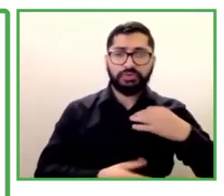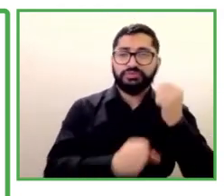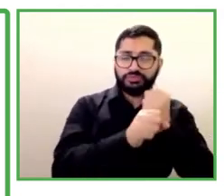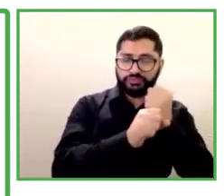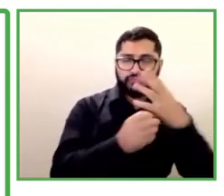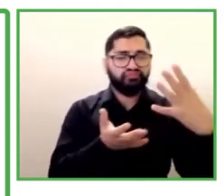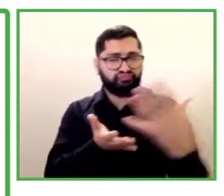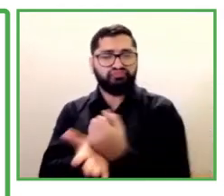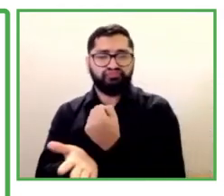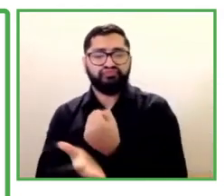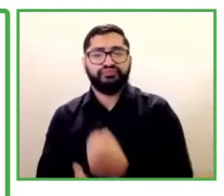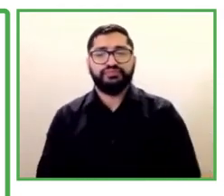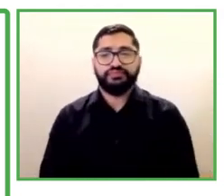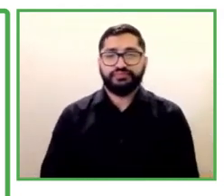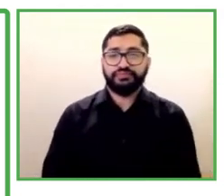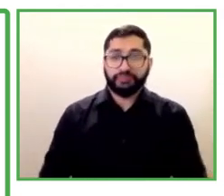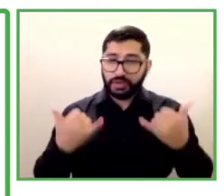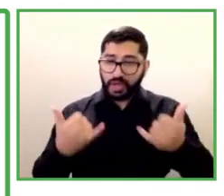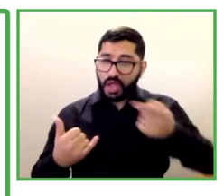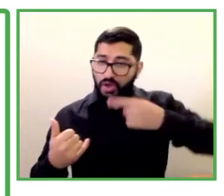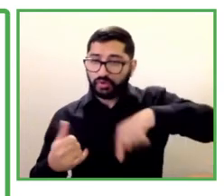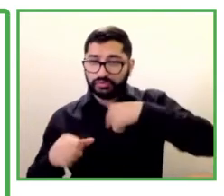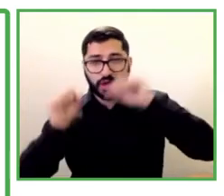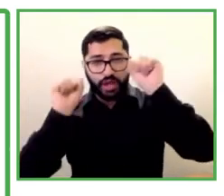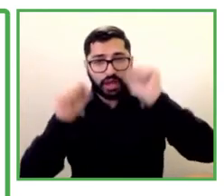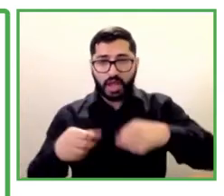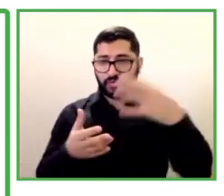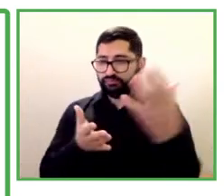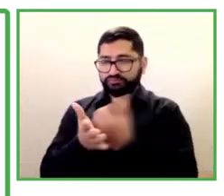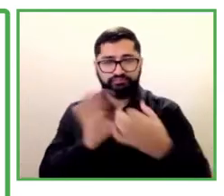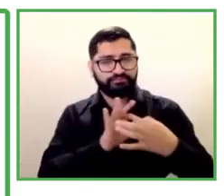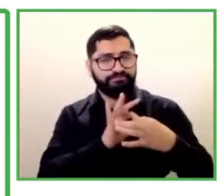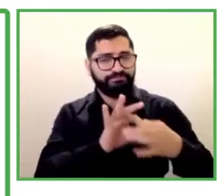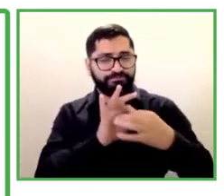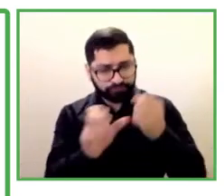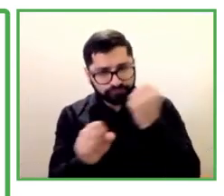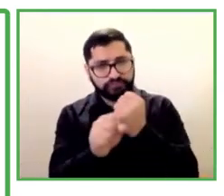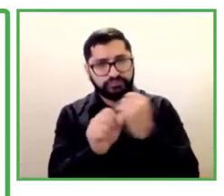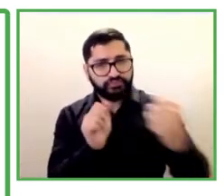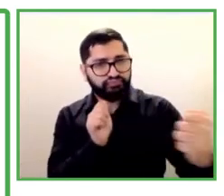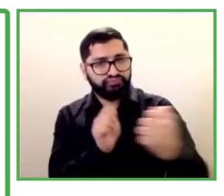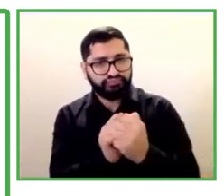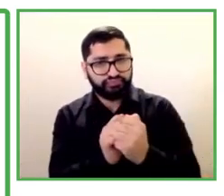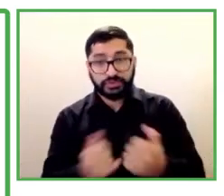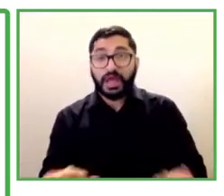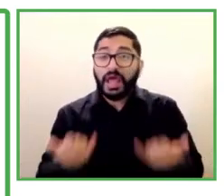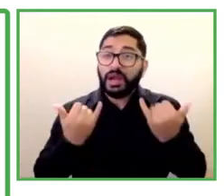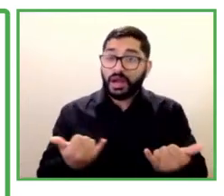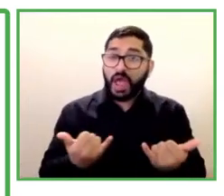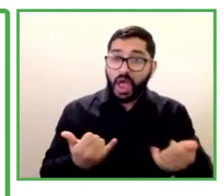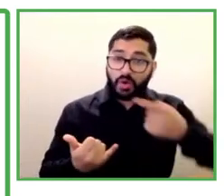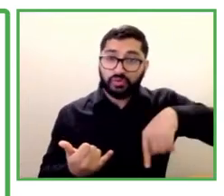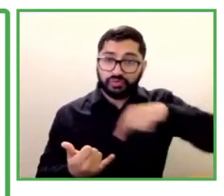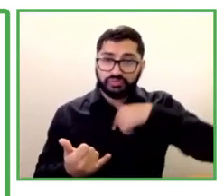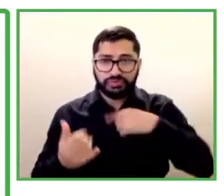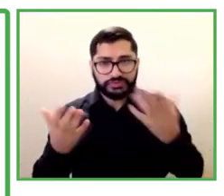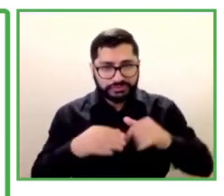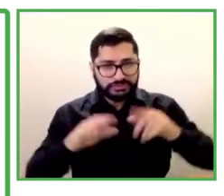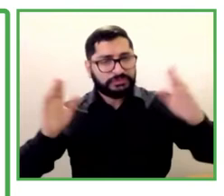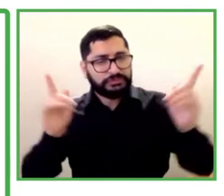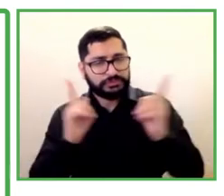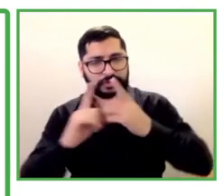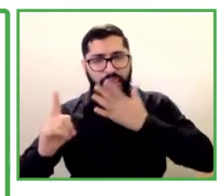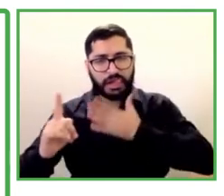If I had to summarize the impact transfer program in one word, it would be phenomenal because